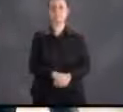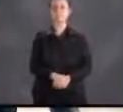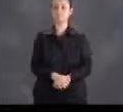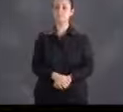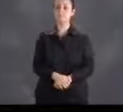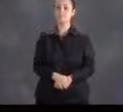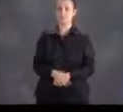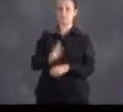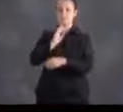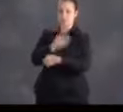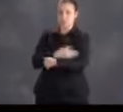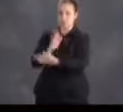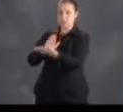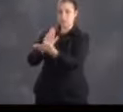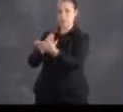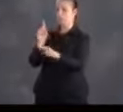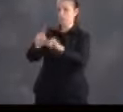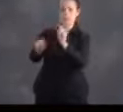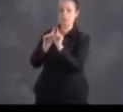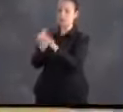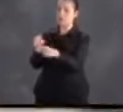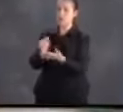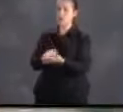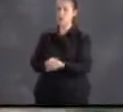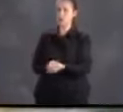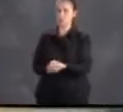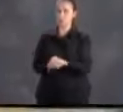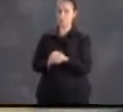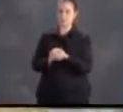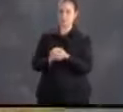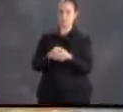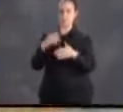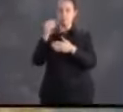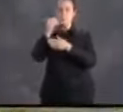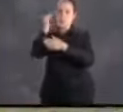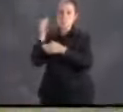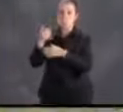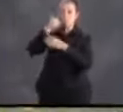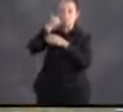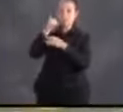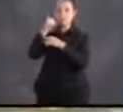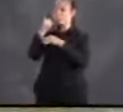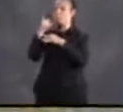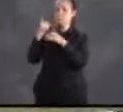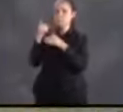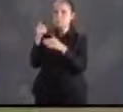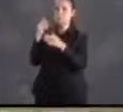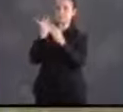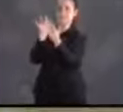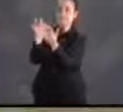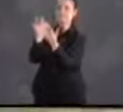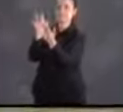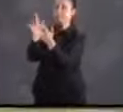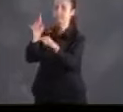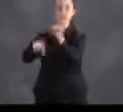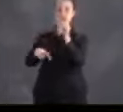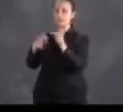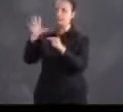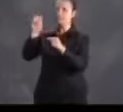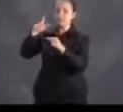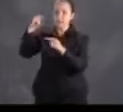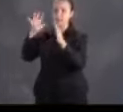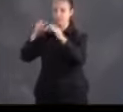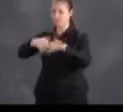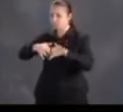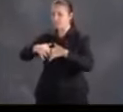on. I couldn't get to the school to pick up my daughter, couldn't get through on the landlines, and my cell phone was dead. It was a